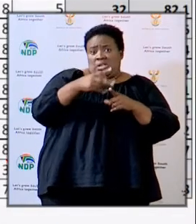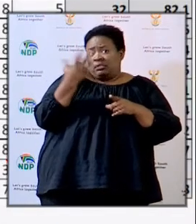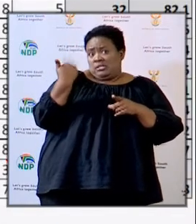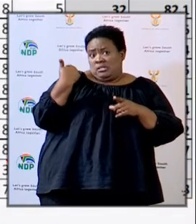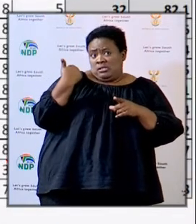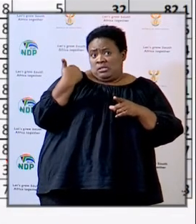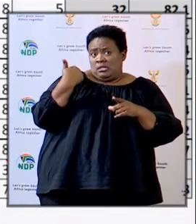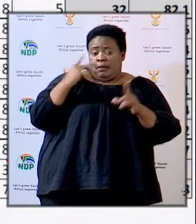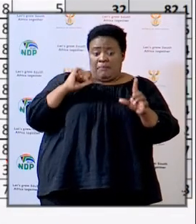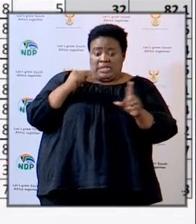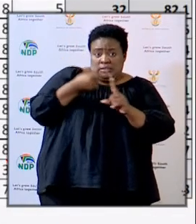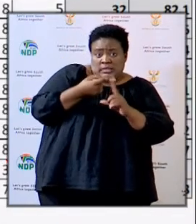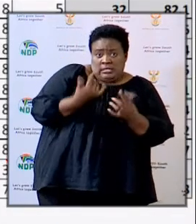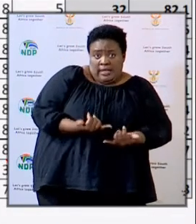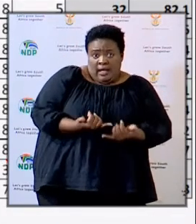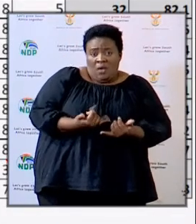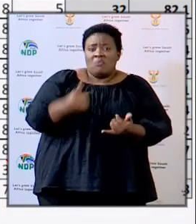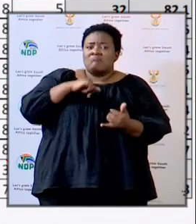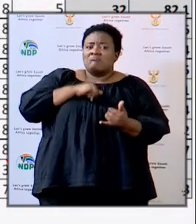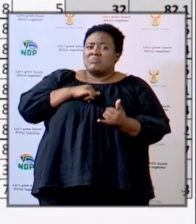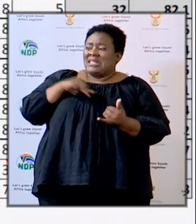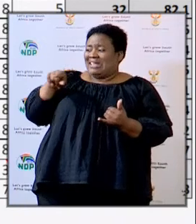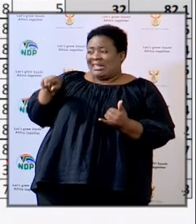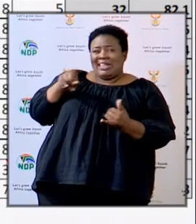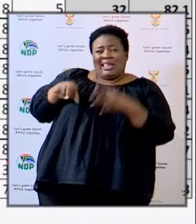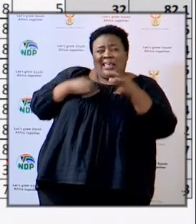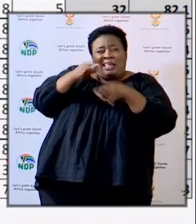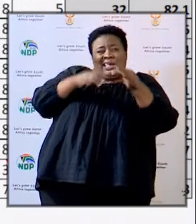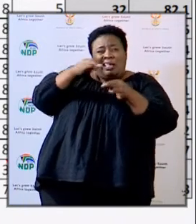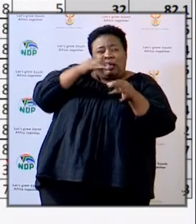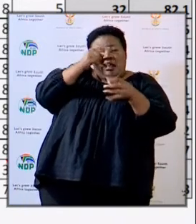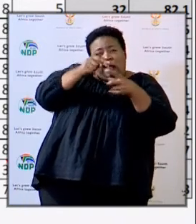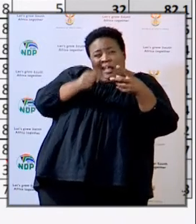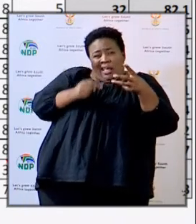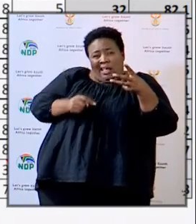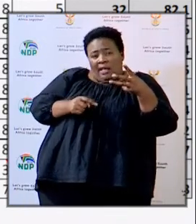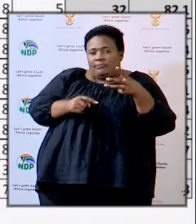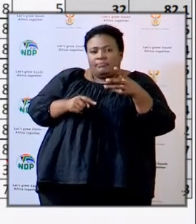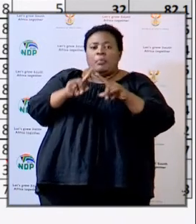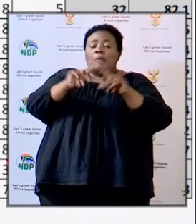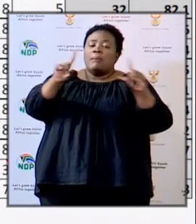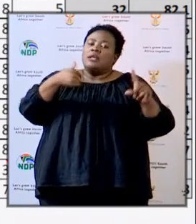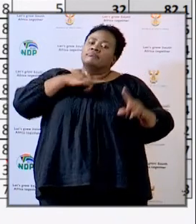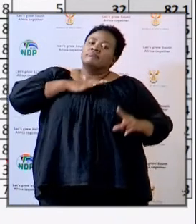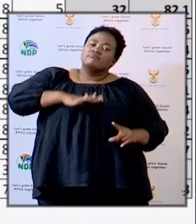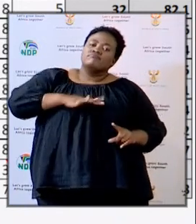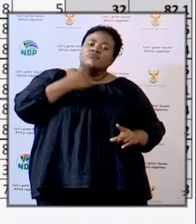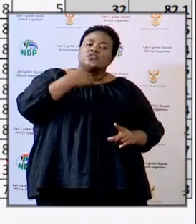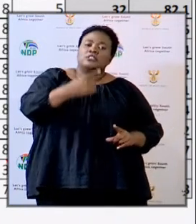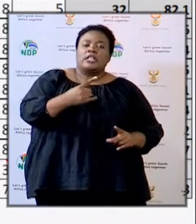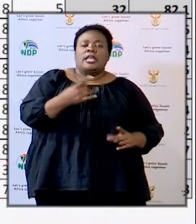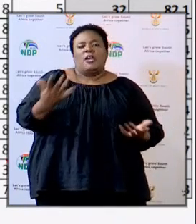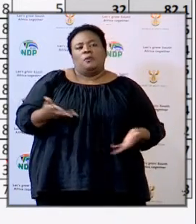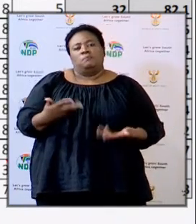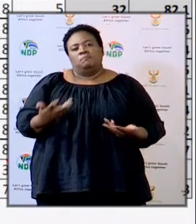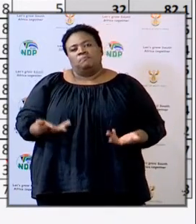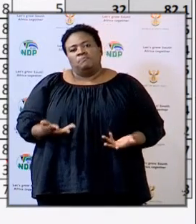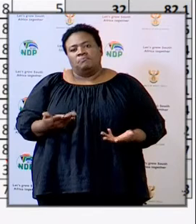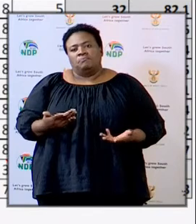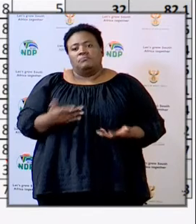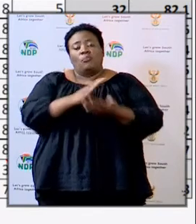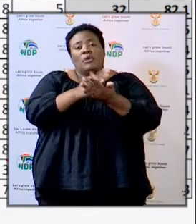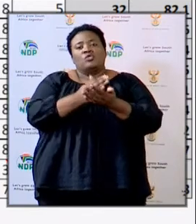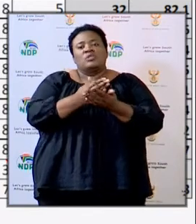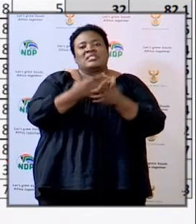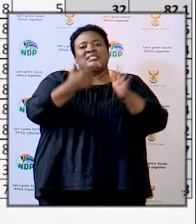up to where we are. I'm not going to go through these figures, but I just want to say in passing that